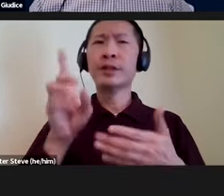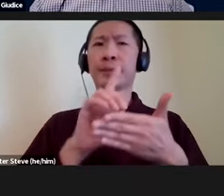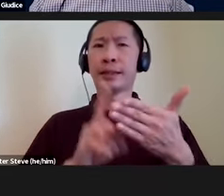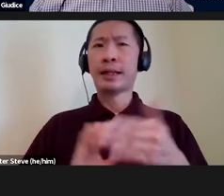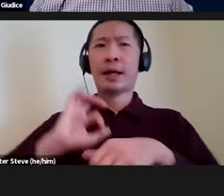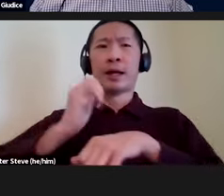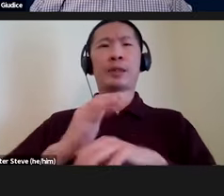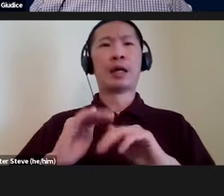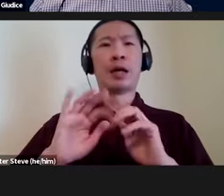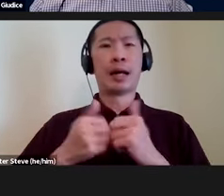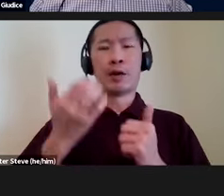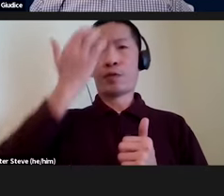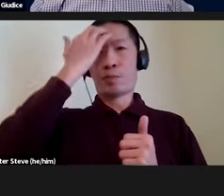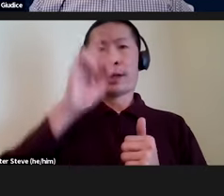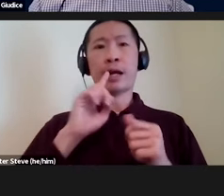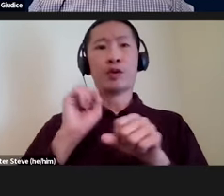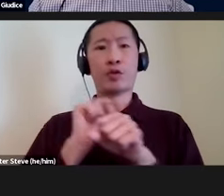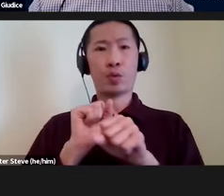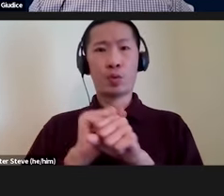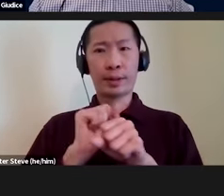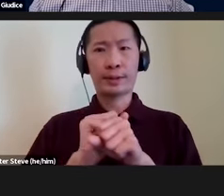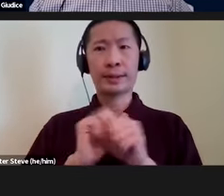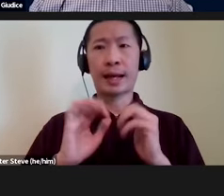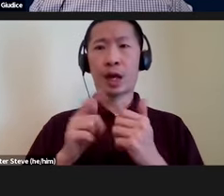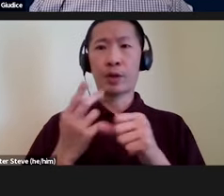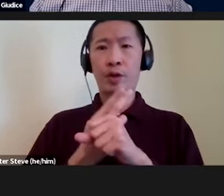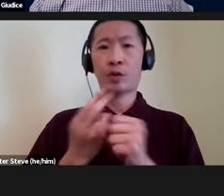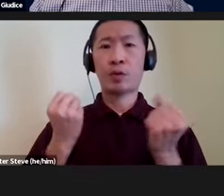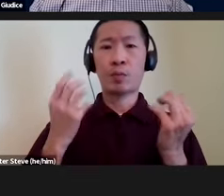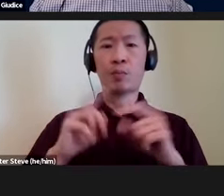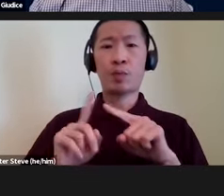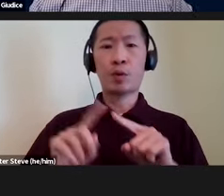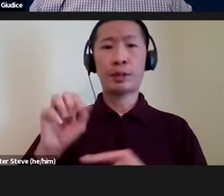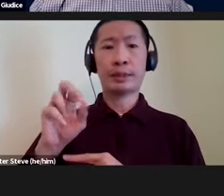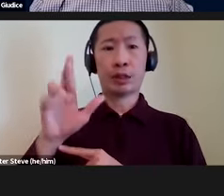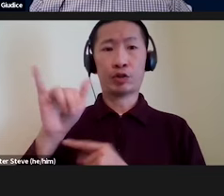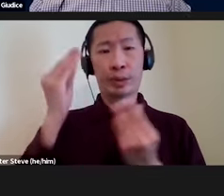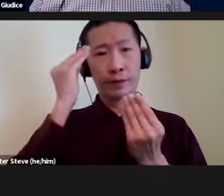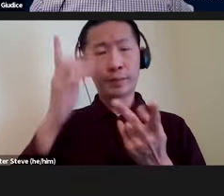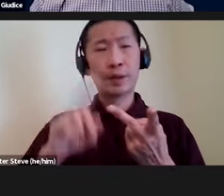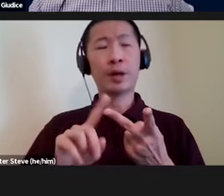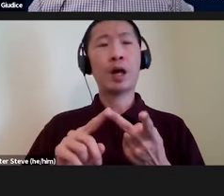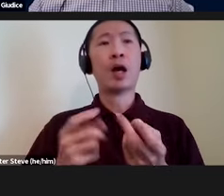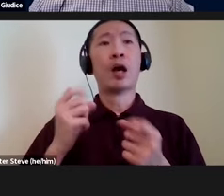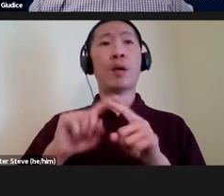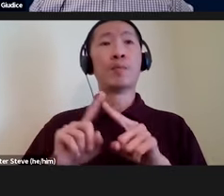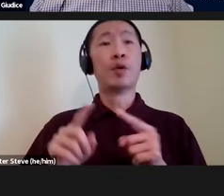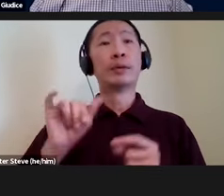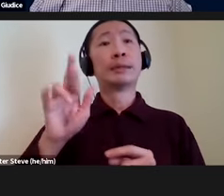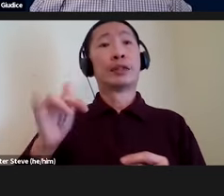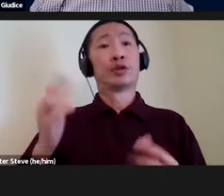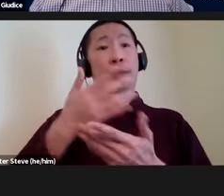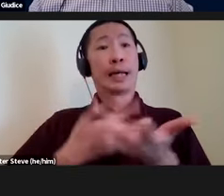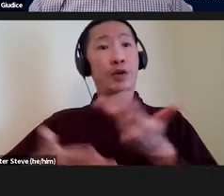based on how the brain actually works and how it uses multi-sensory information and multi-sensory interactions. And the